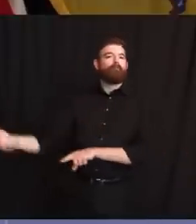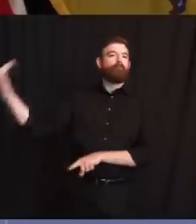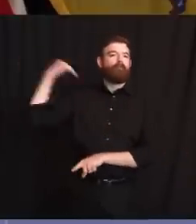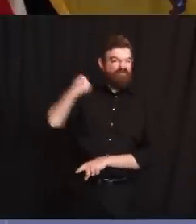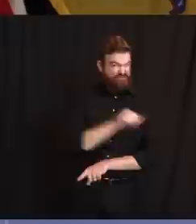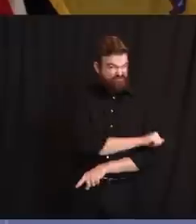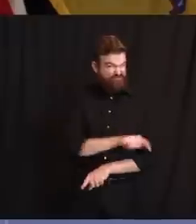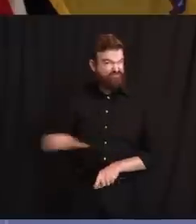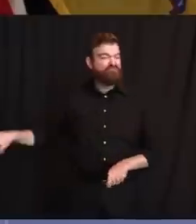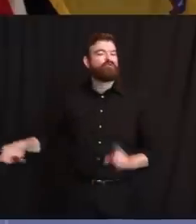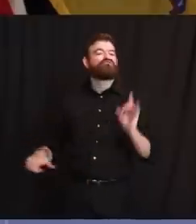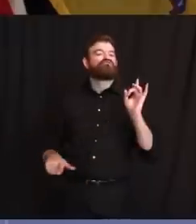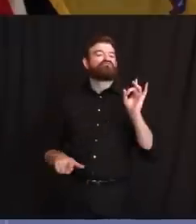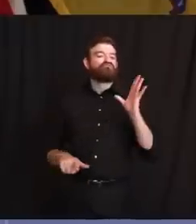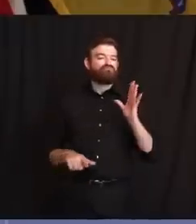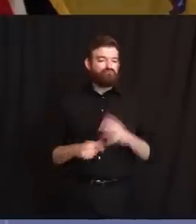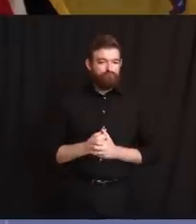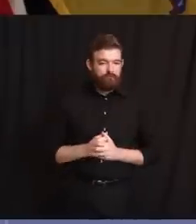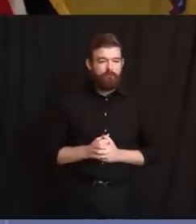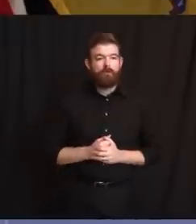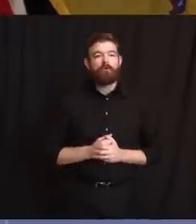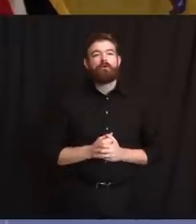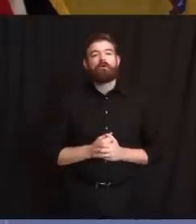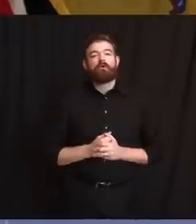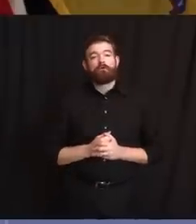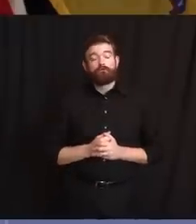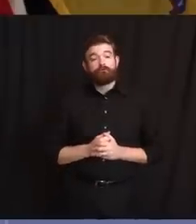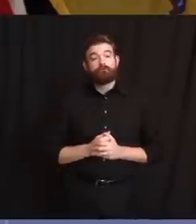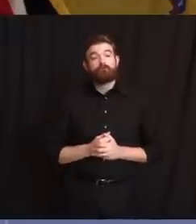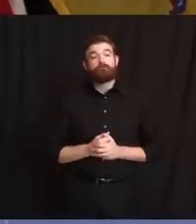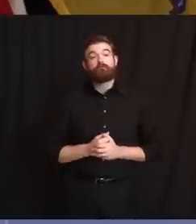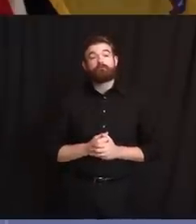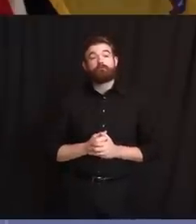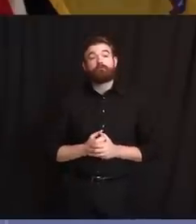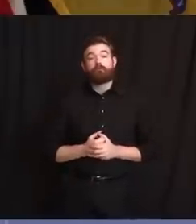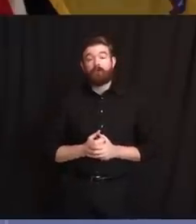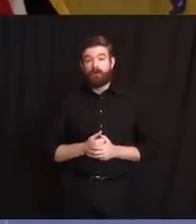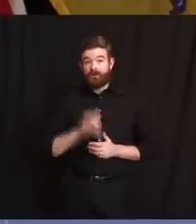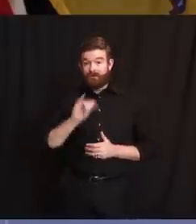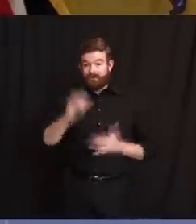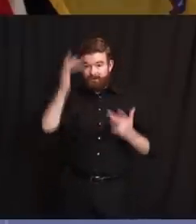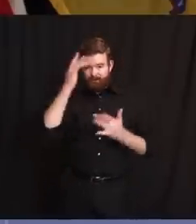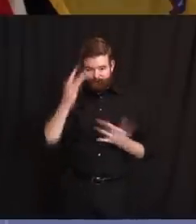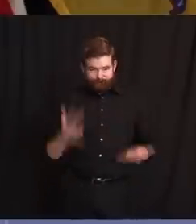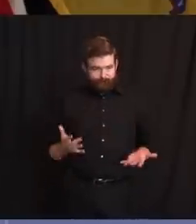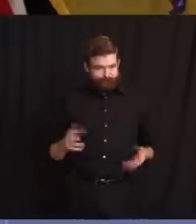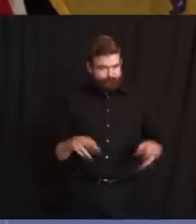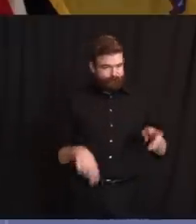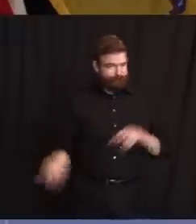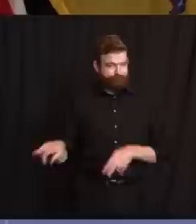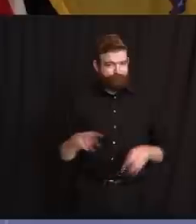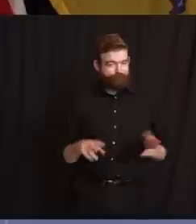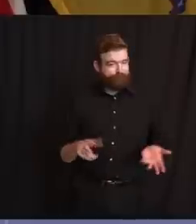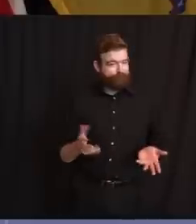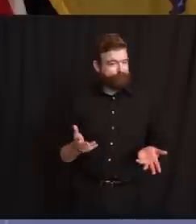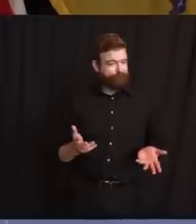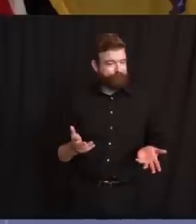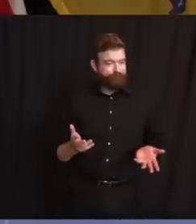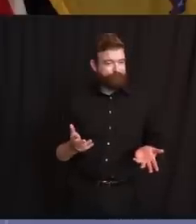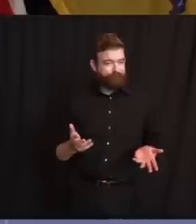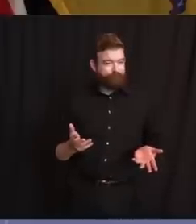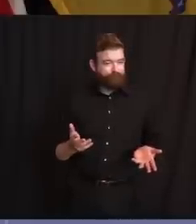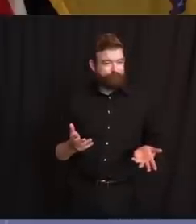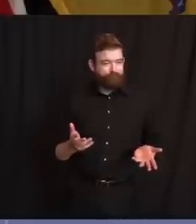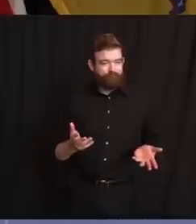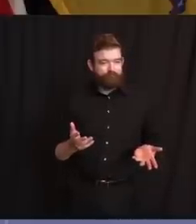still unknowns about this illness, it is believed to be an abnormal, aggressive immune response to the